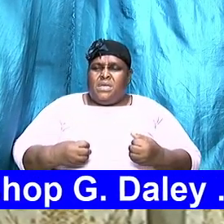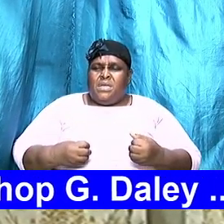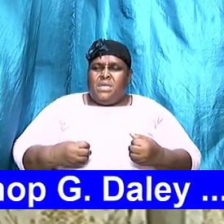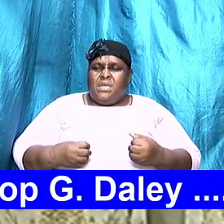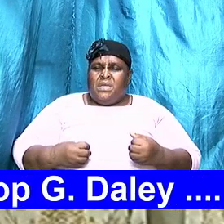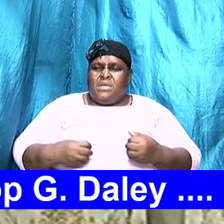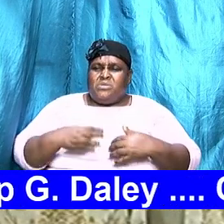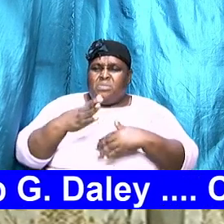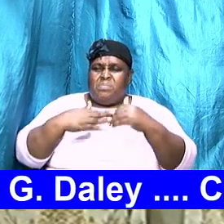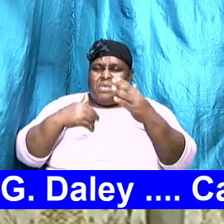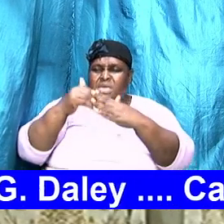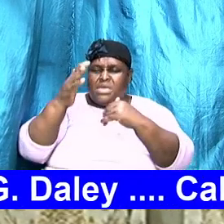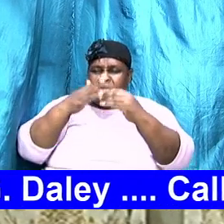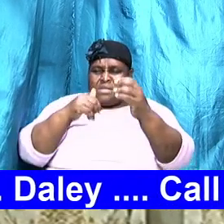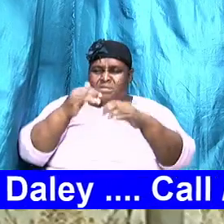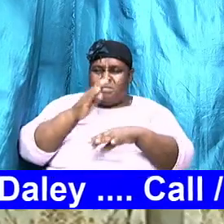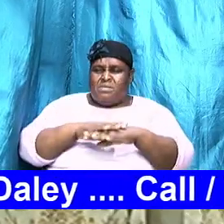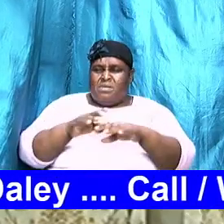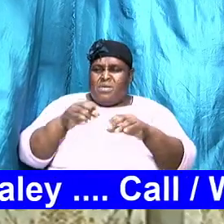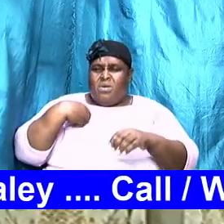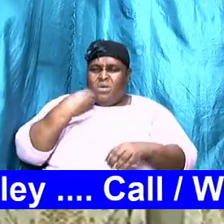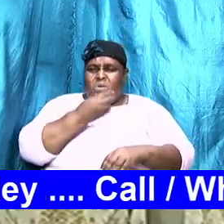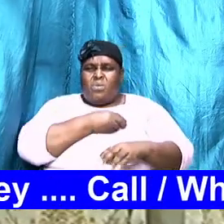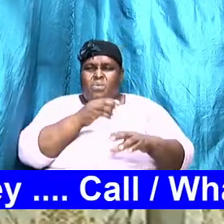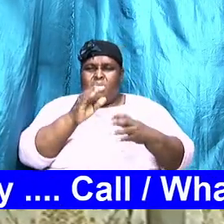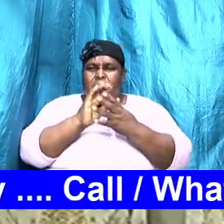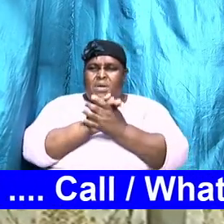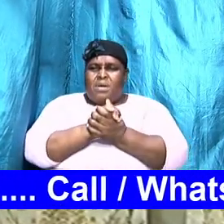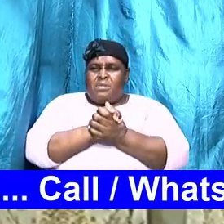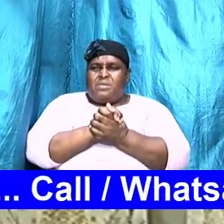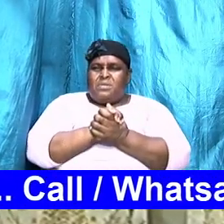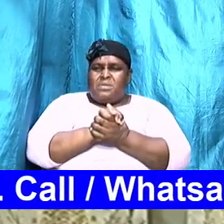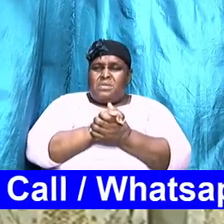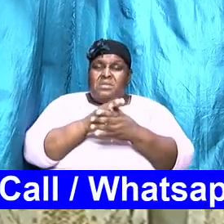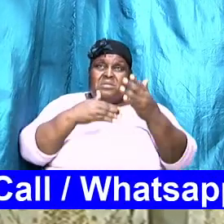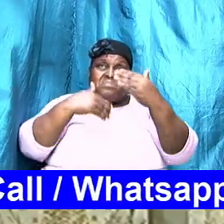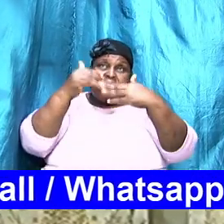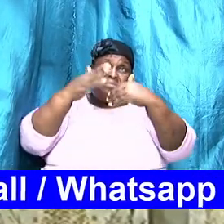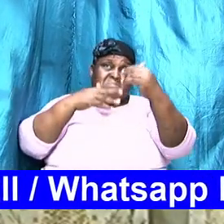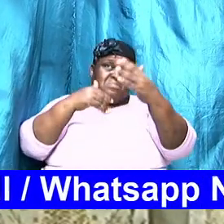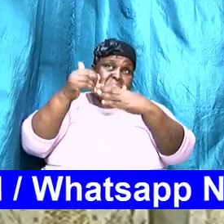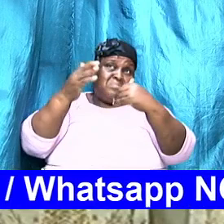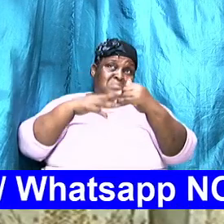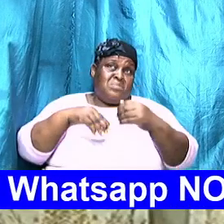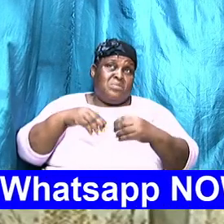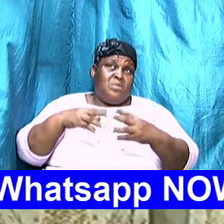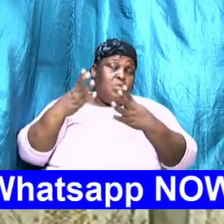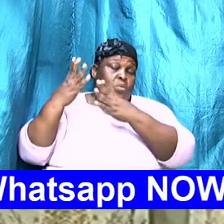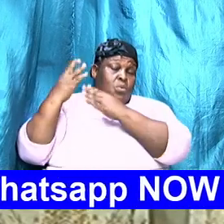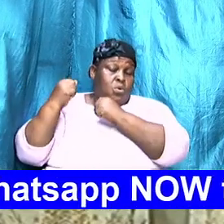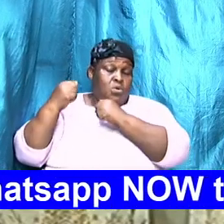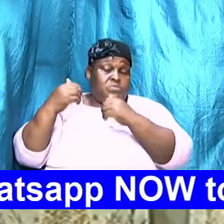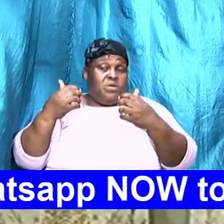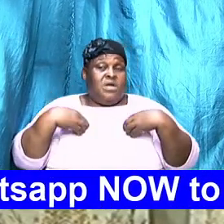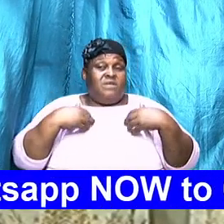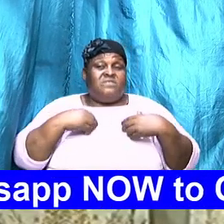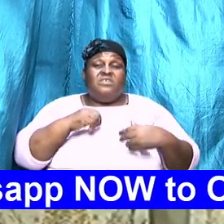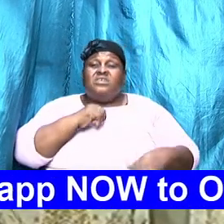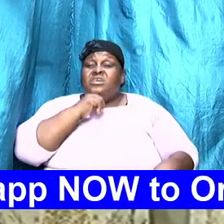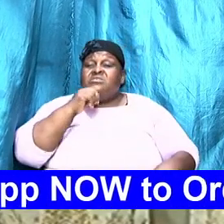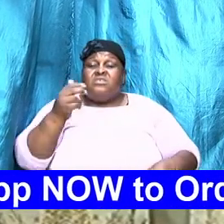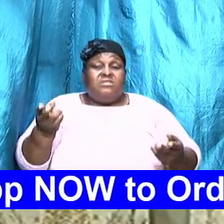the building that you are hoping to achieve will not come to fruition